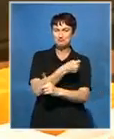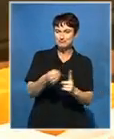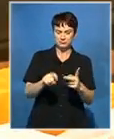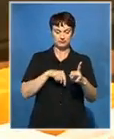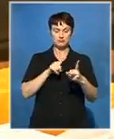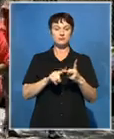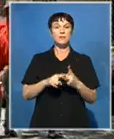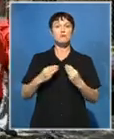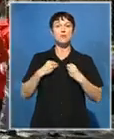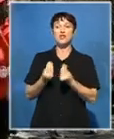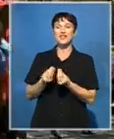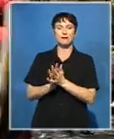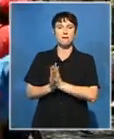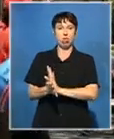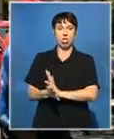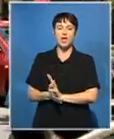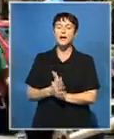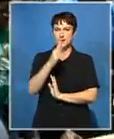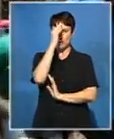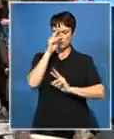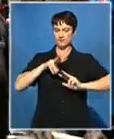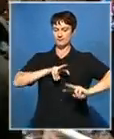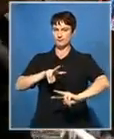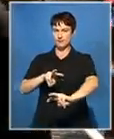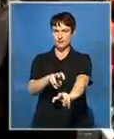damage to property. Muntlinga ni di Poco, SBC News.